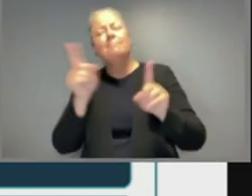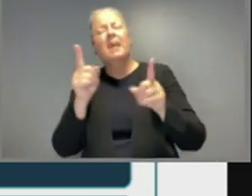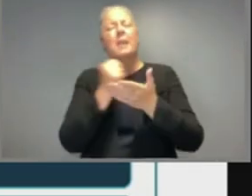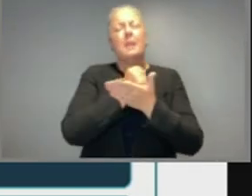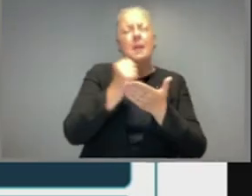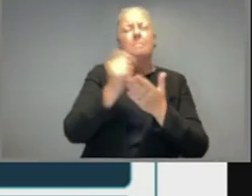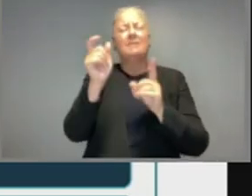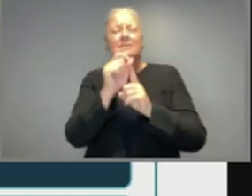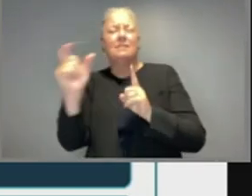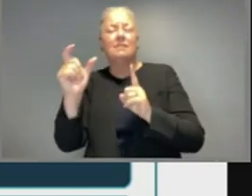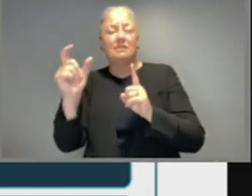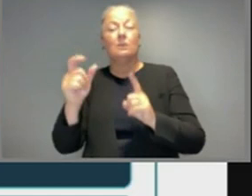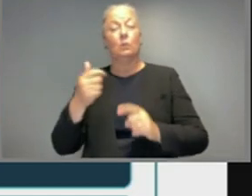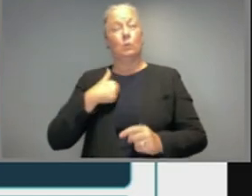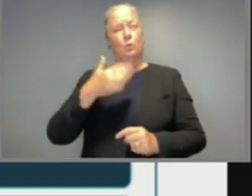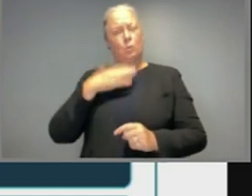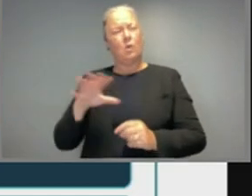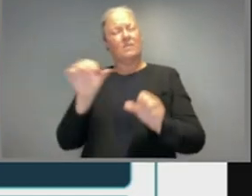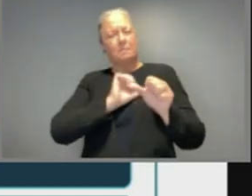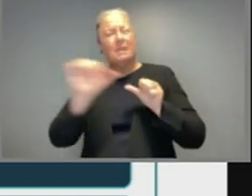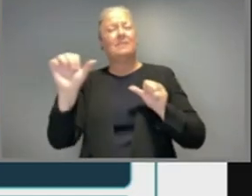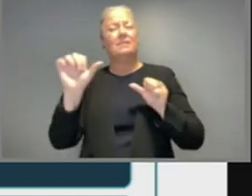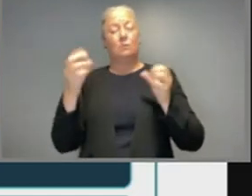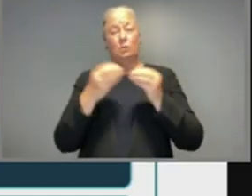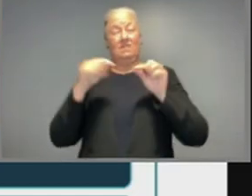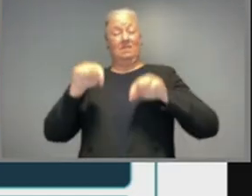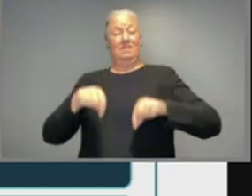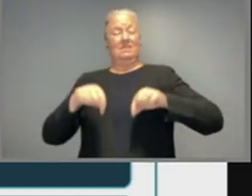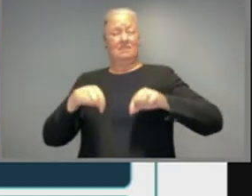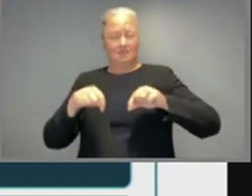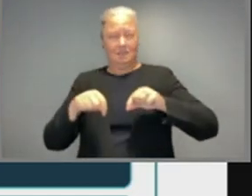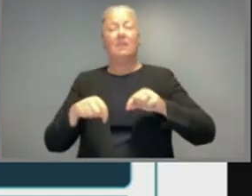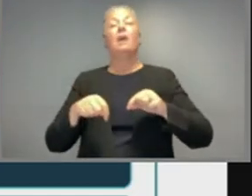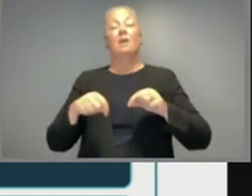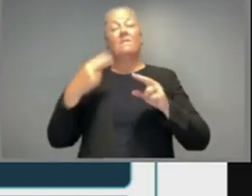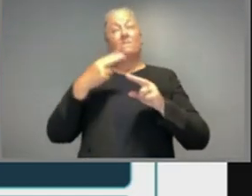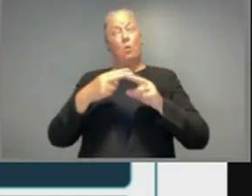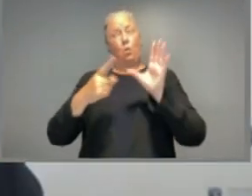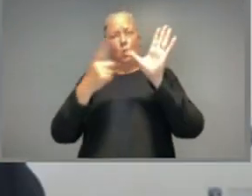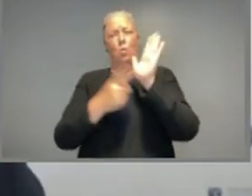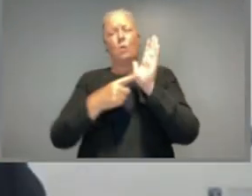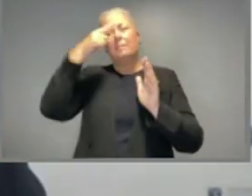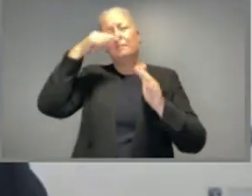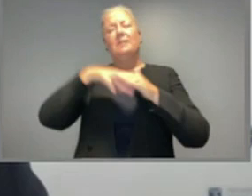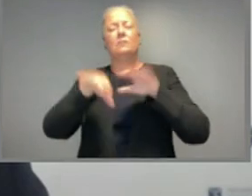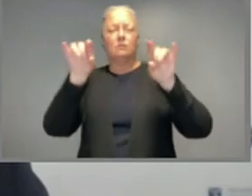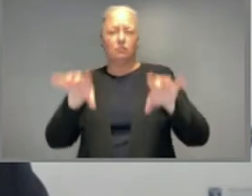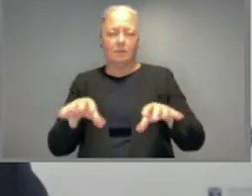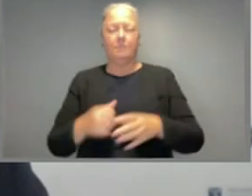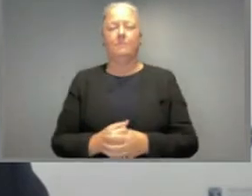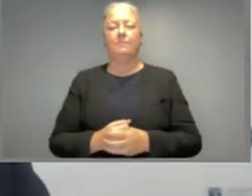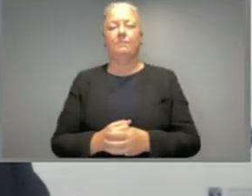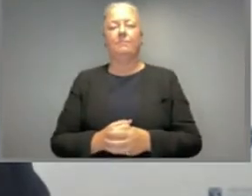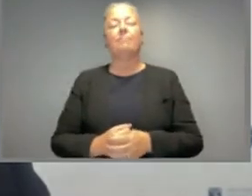really maximise the benefits of this program across all individuals in the population. And as said in the summary